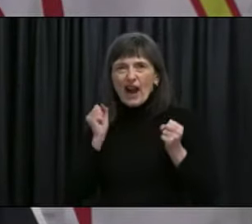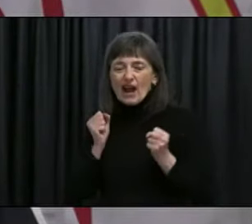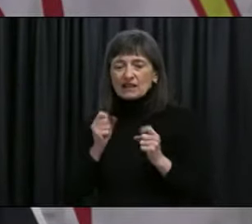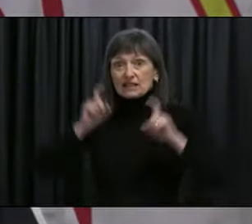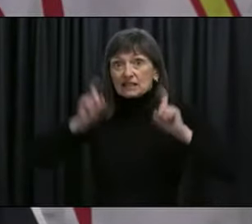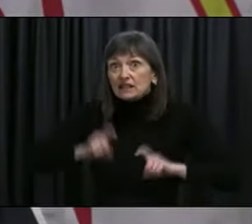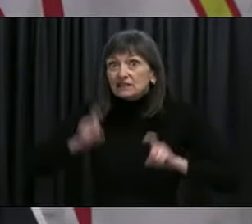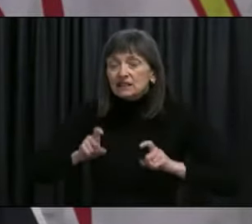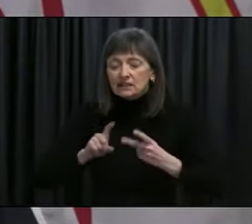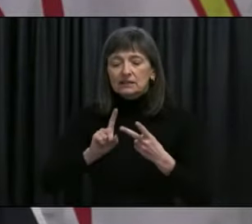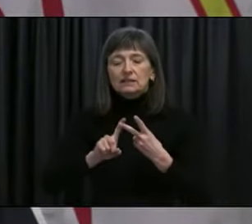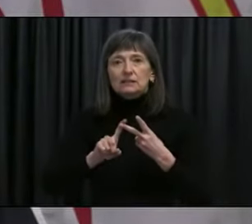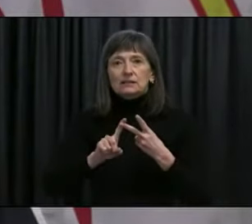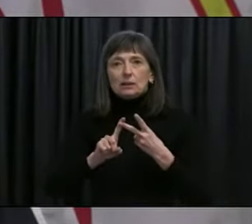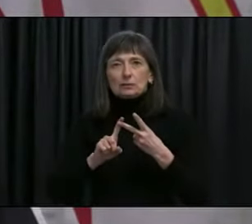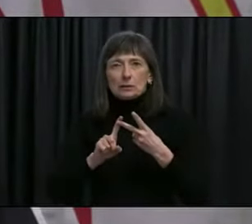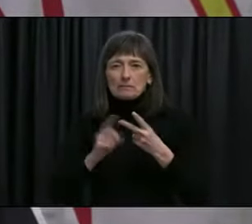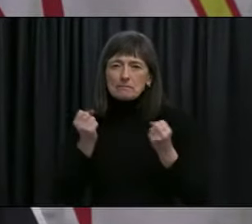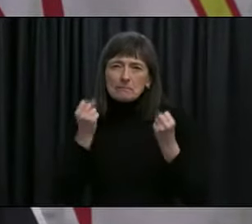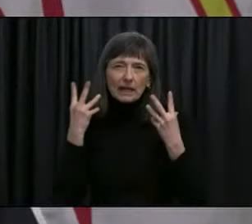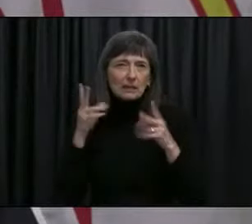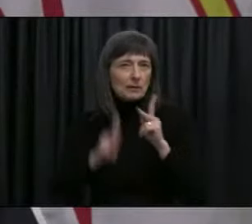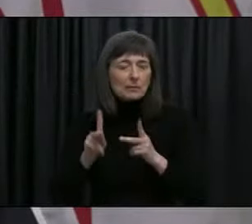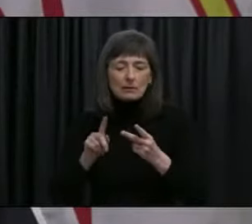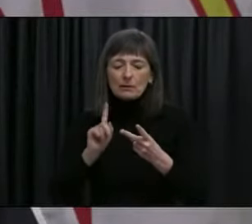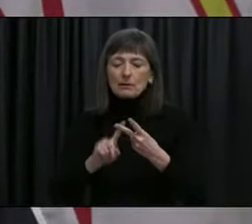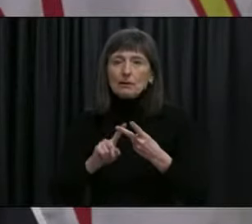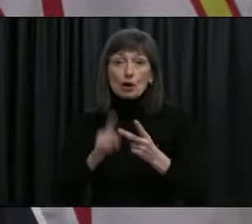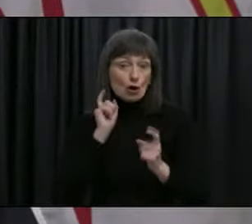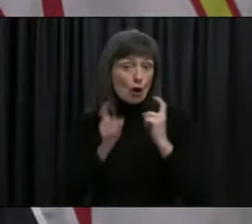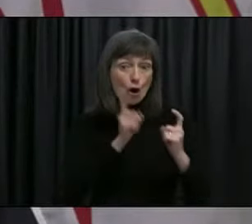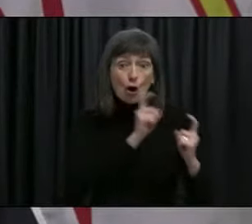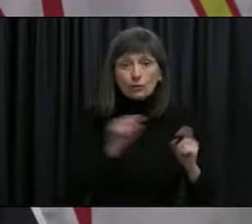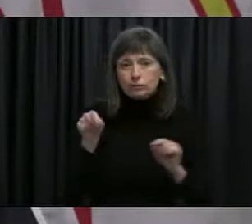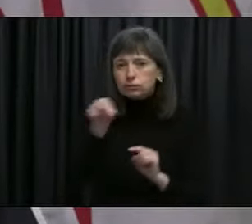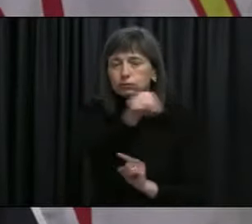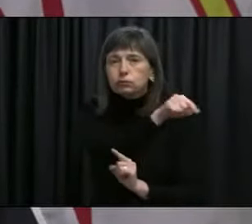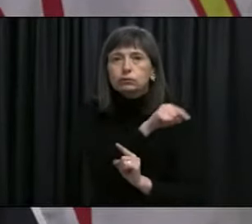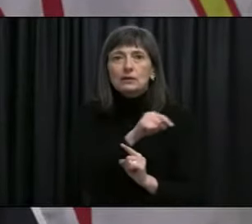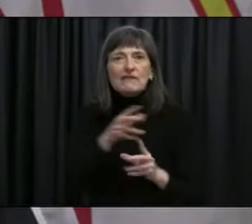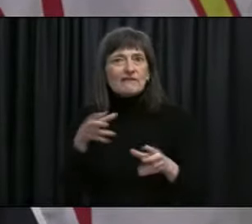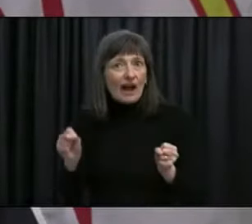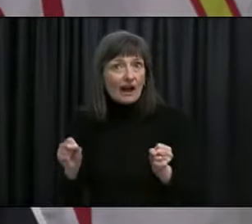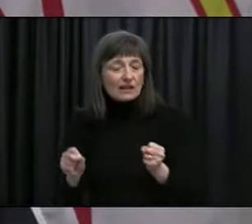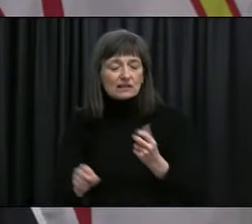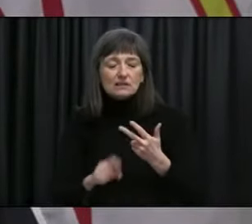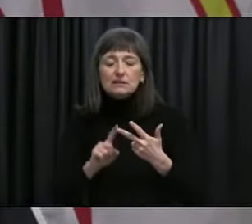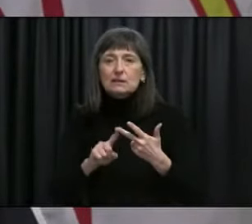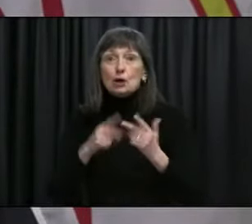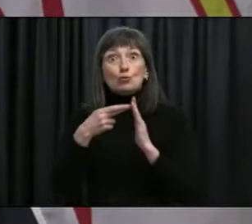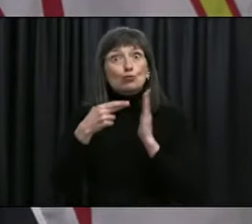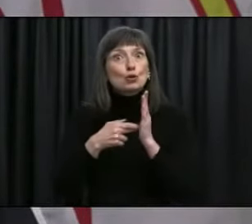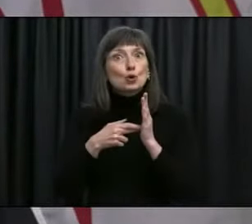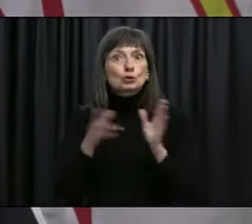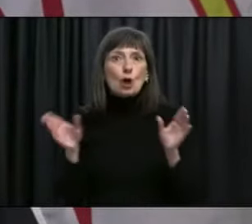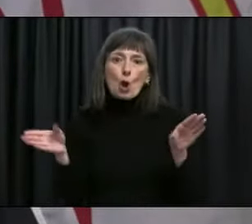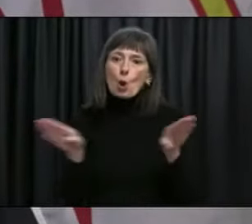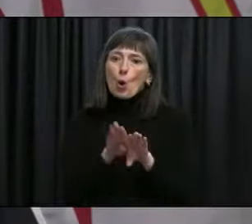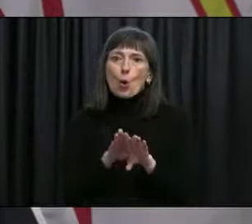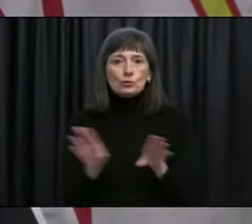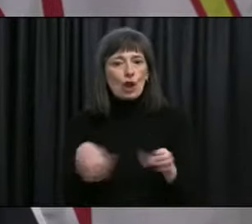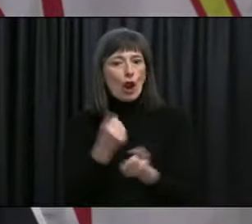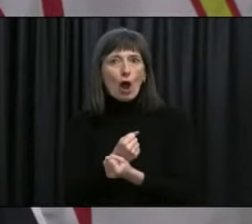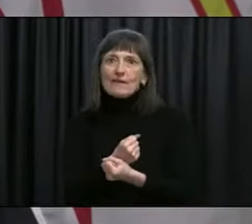that was really important um the restrictions that were put in place that was really important as well